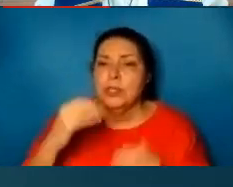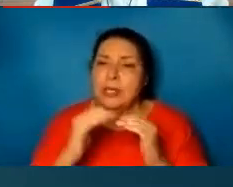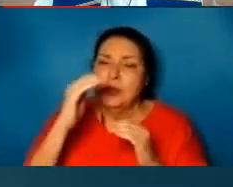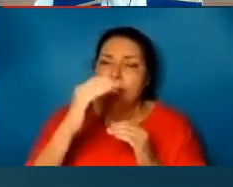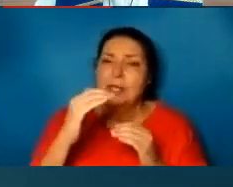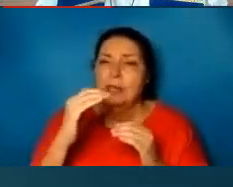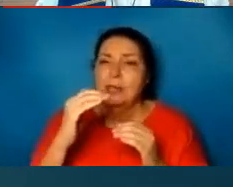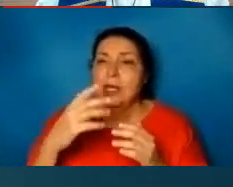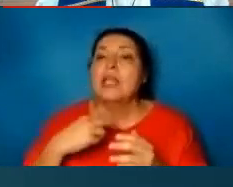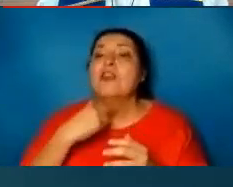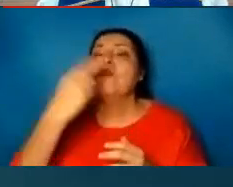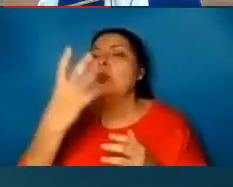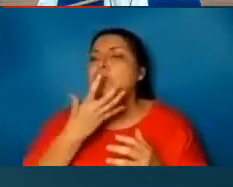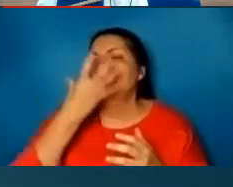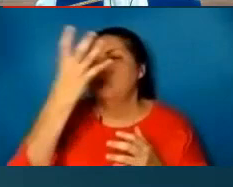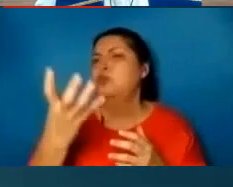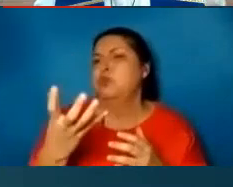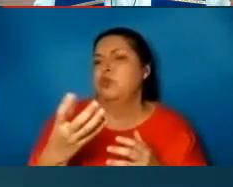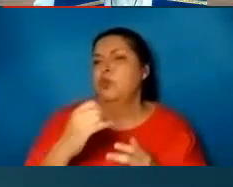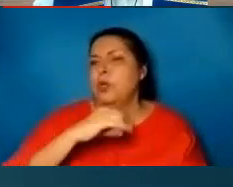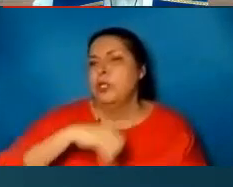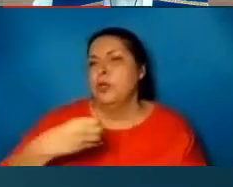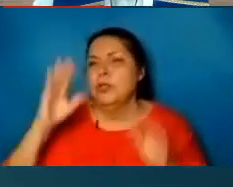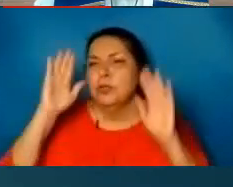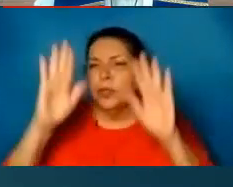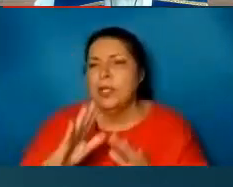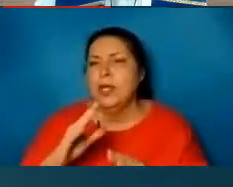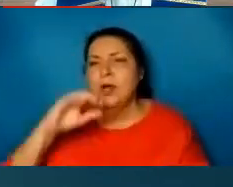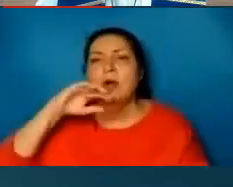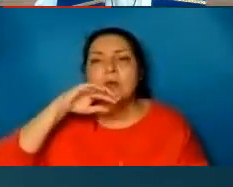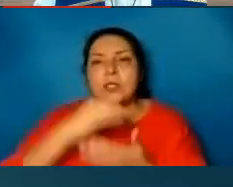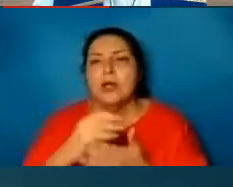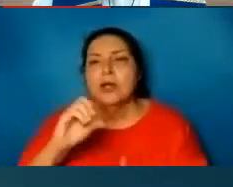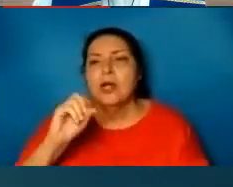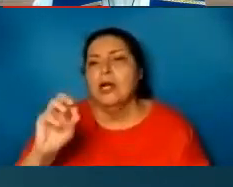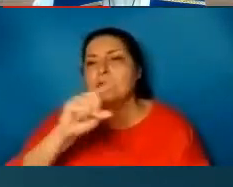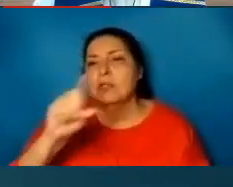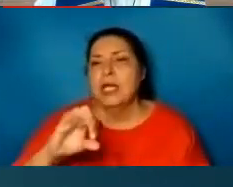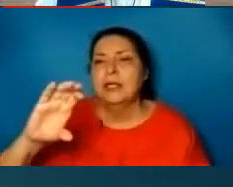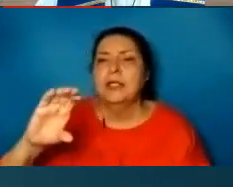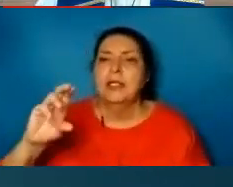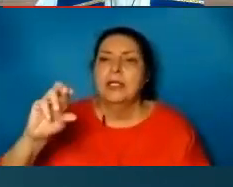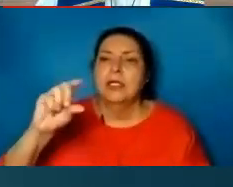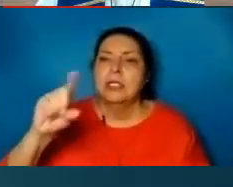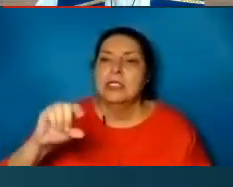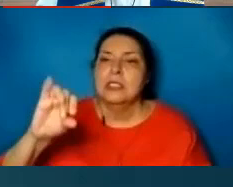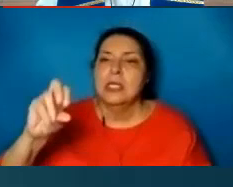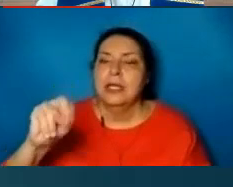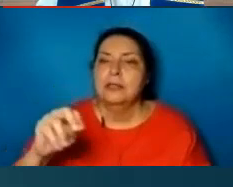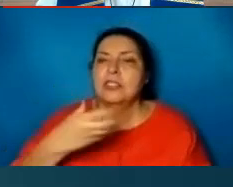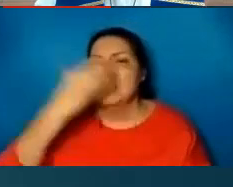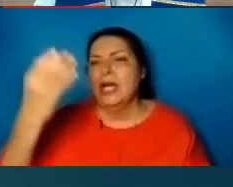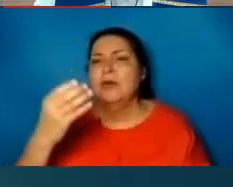Raise thy voice. Rejoice greatly, O daughter of Zion. Shout aloud, O daughter of Jerusalem.